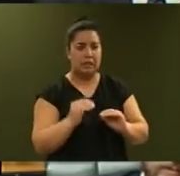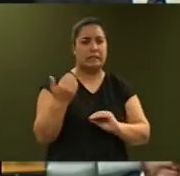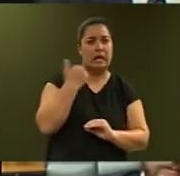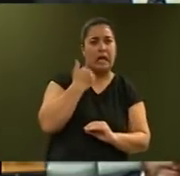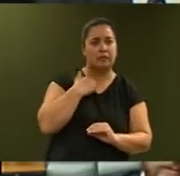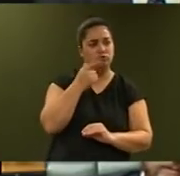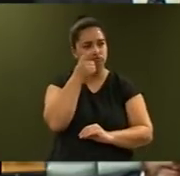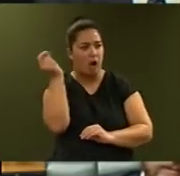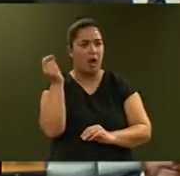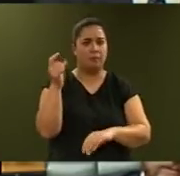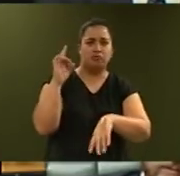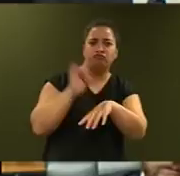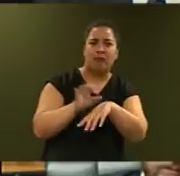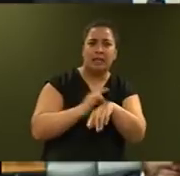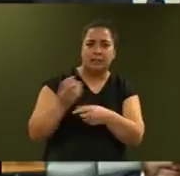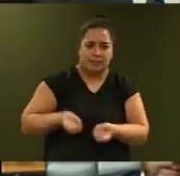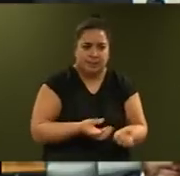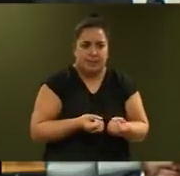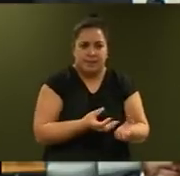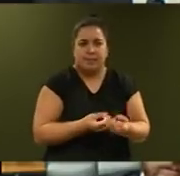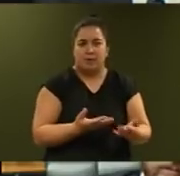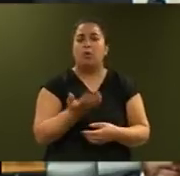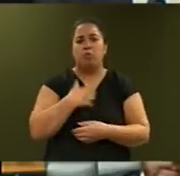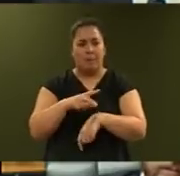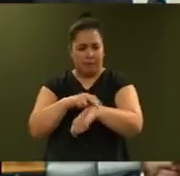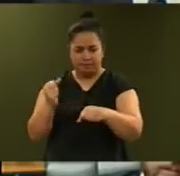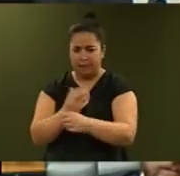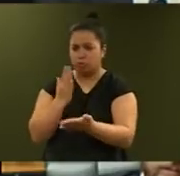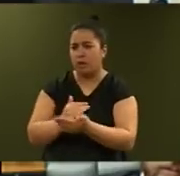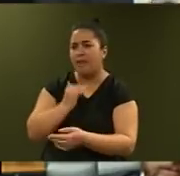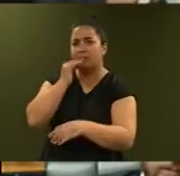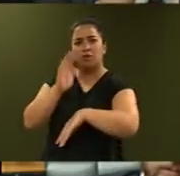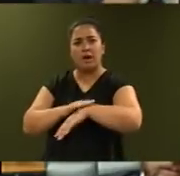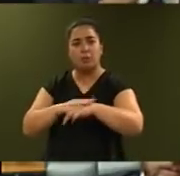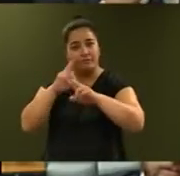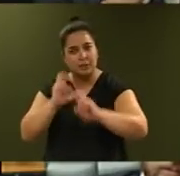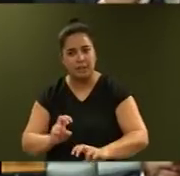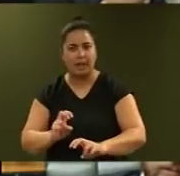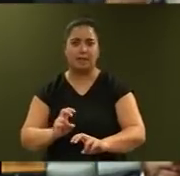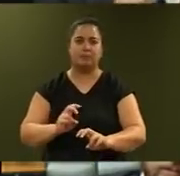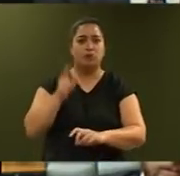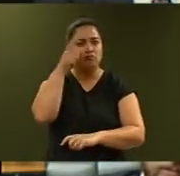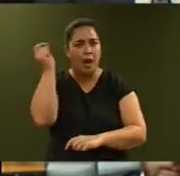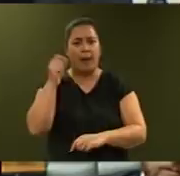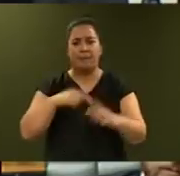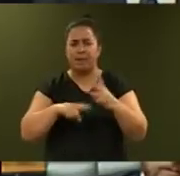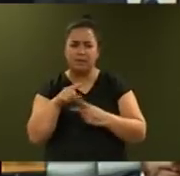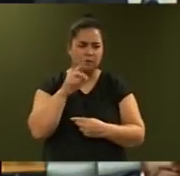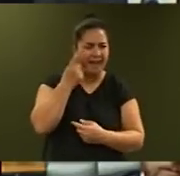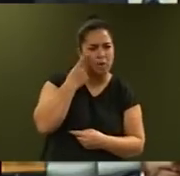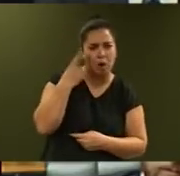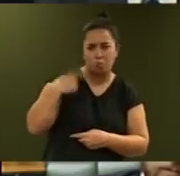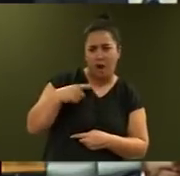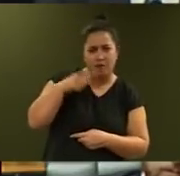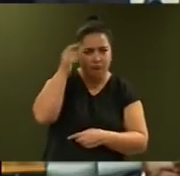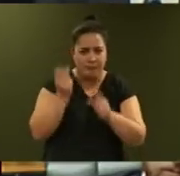trafficking. We want police to have the time to investigate crime and deal with the underlying causes of offending, as well as focusing